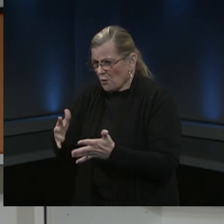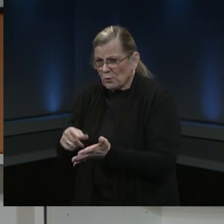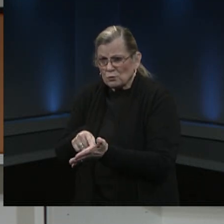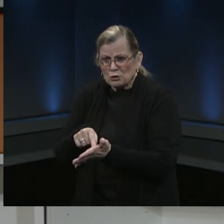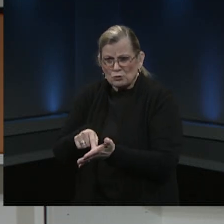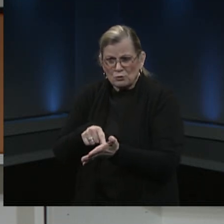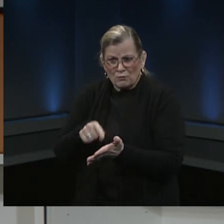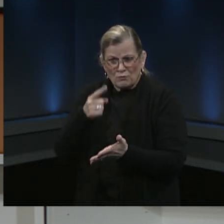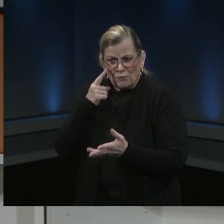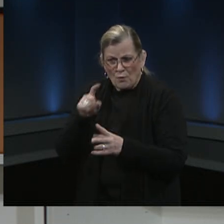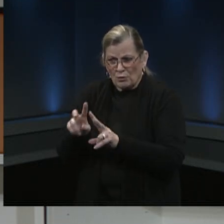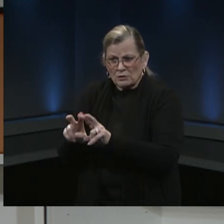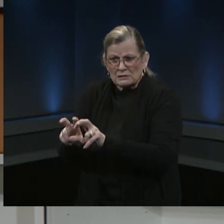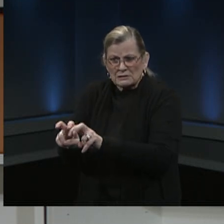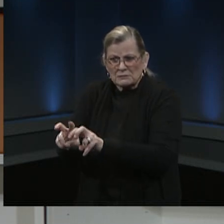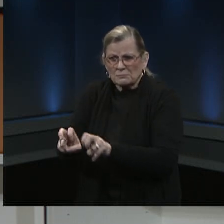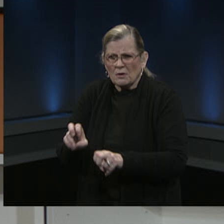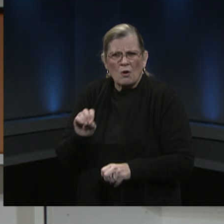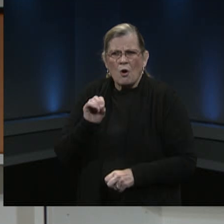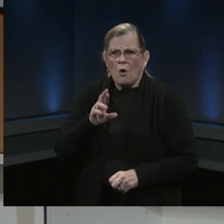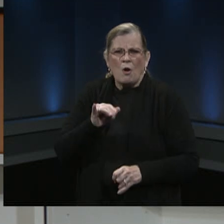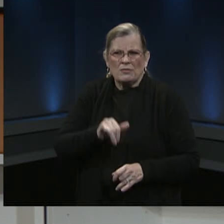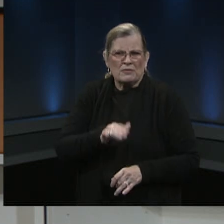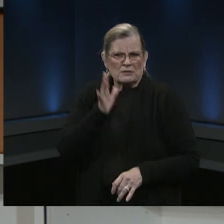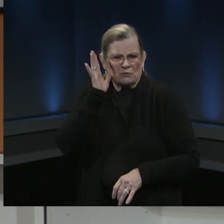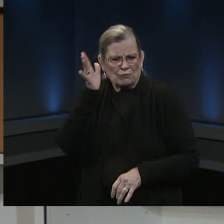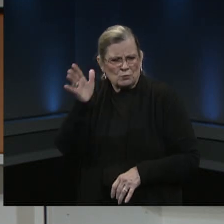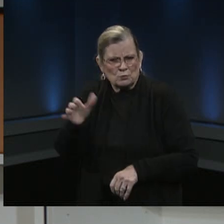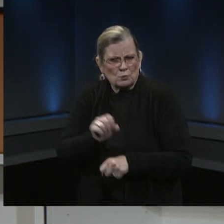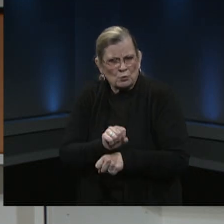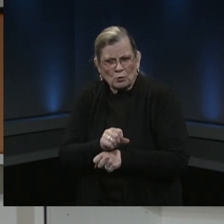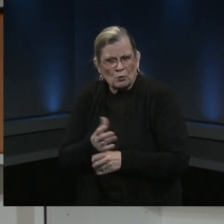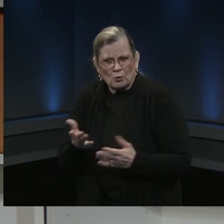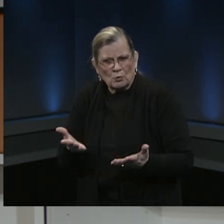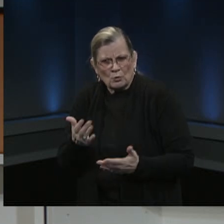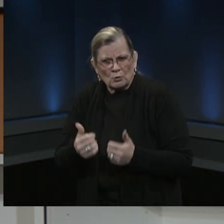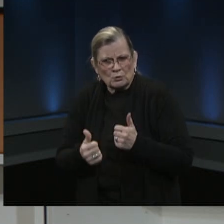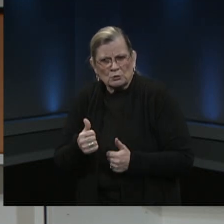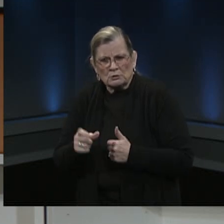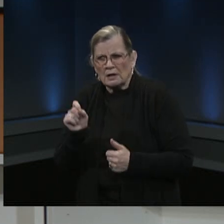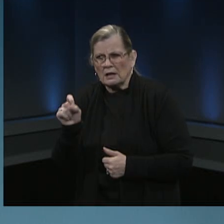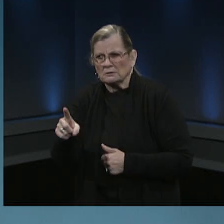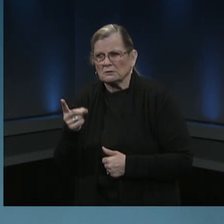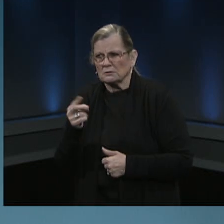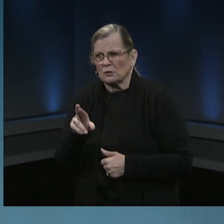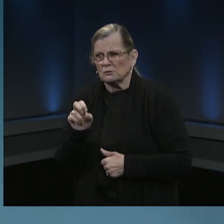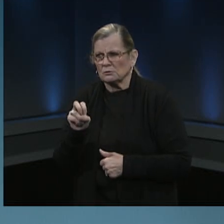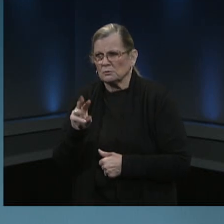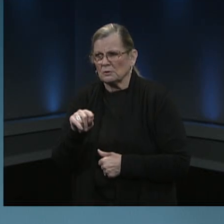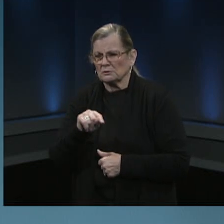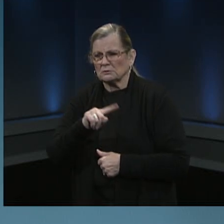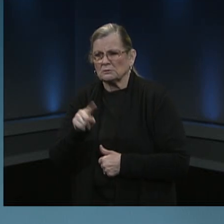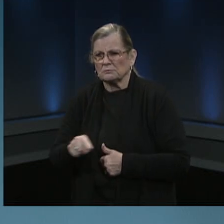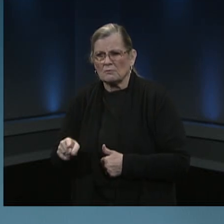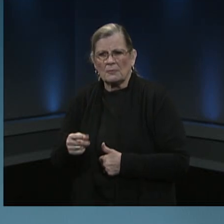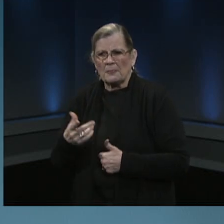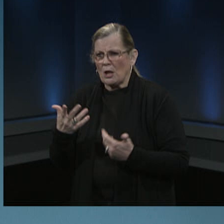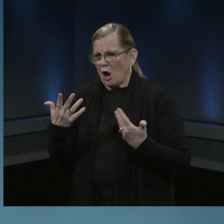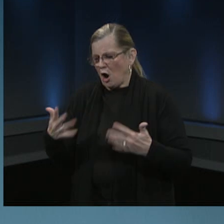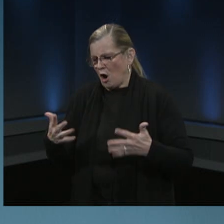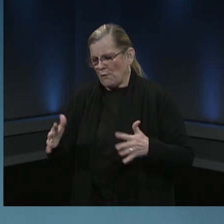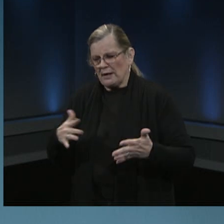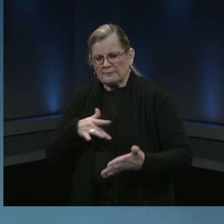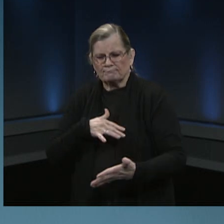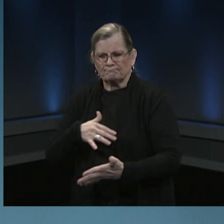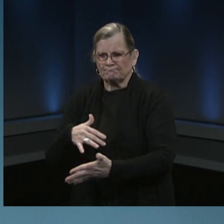question or is that something that's still out on the horizon to look at as we move forward no those studies are ongoing oh